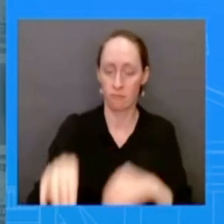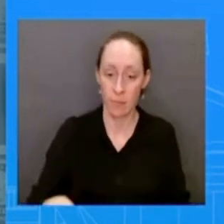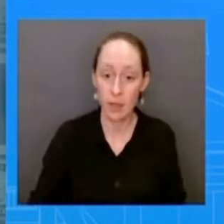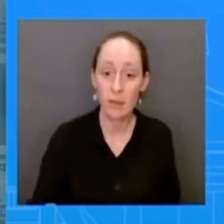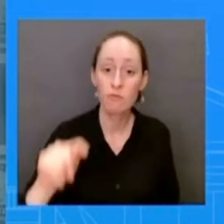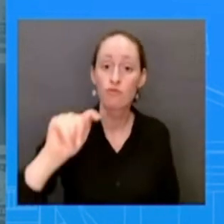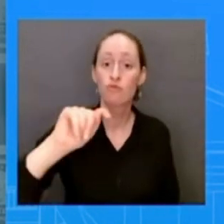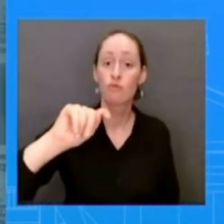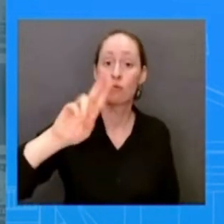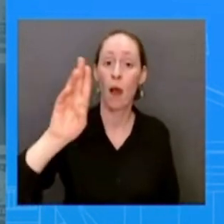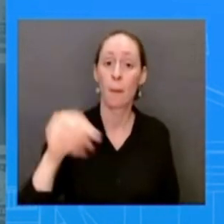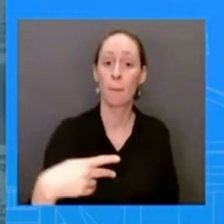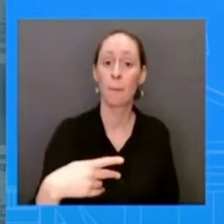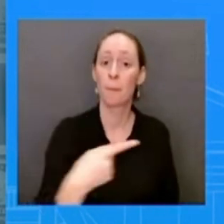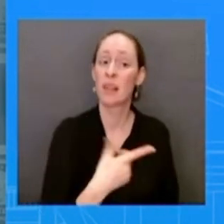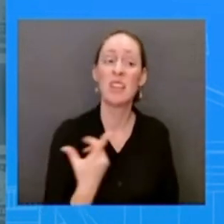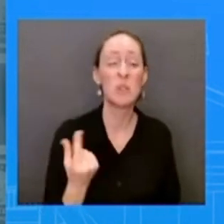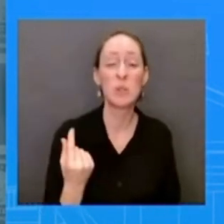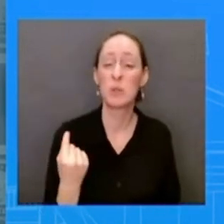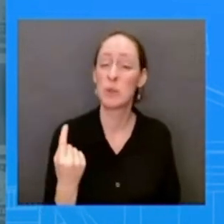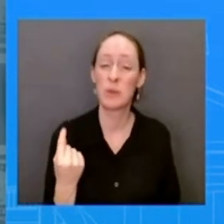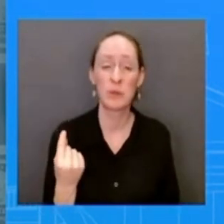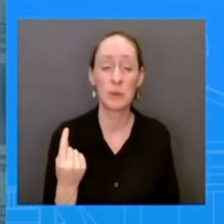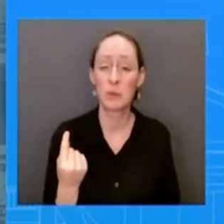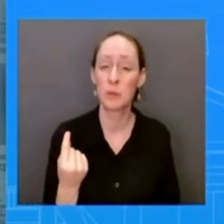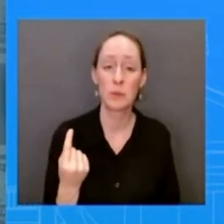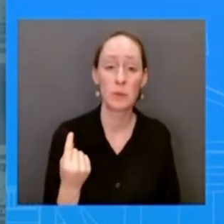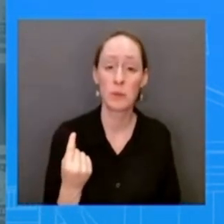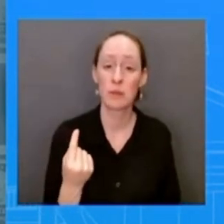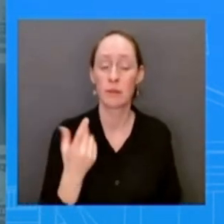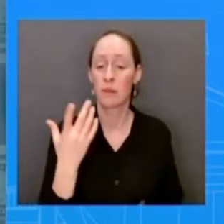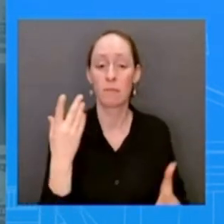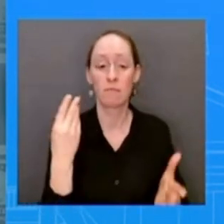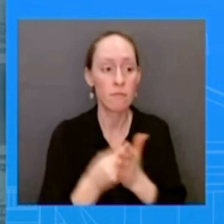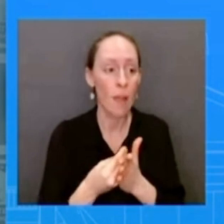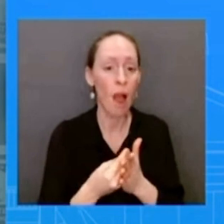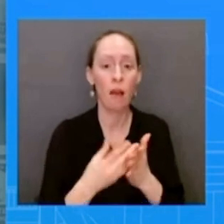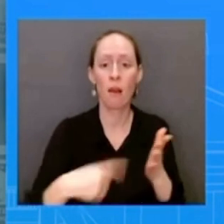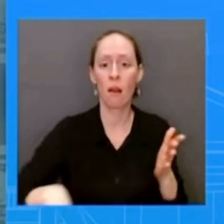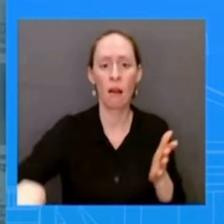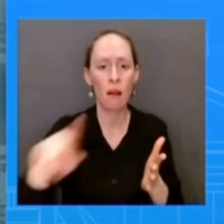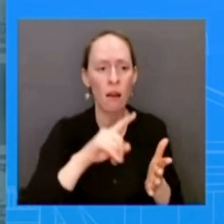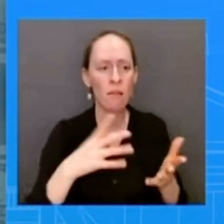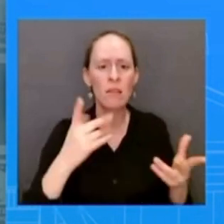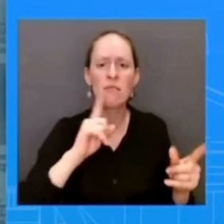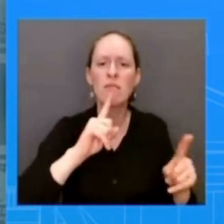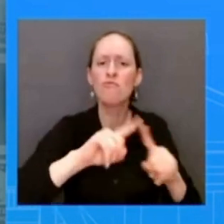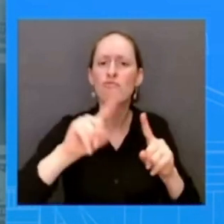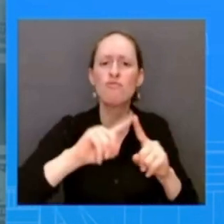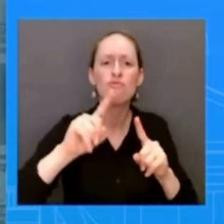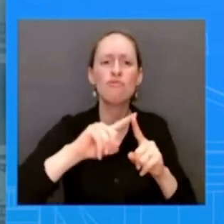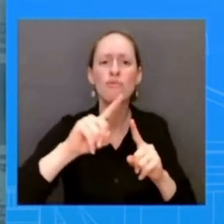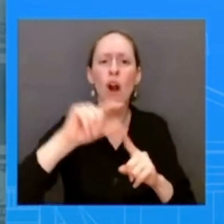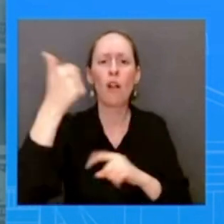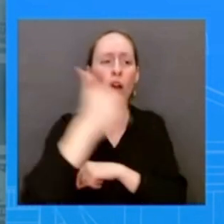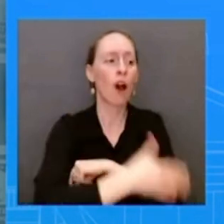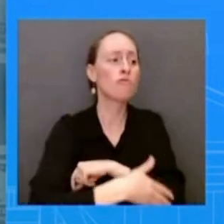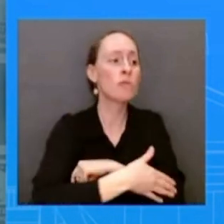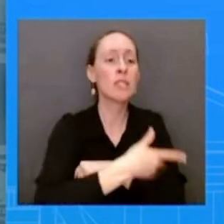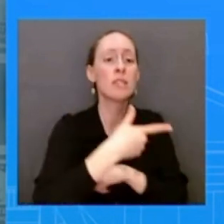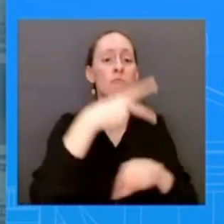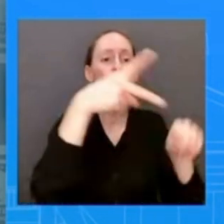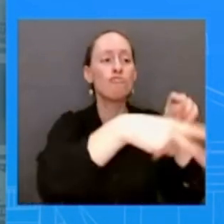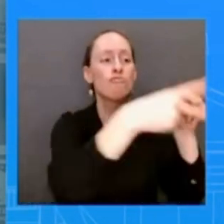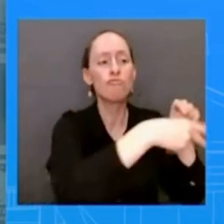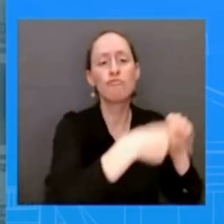to help address the root cause causes like economic collapse that are driving people to flee migration again and i mentioned this stat already